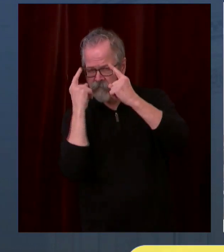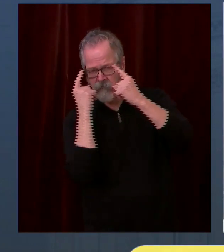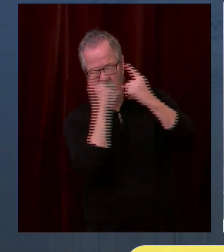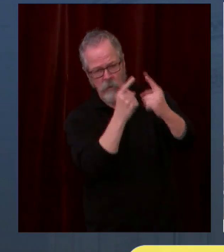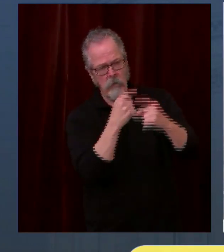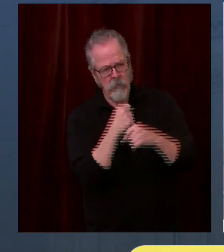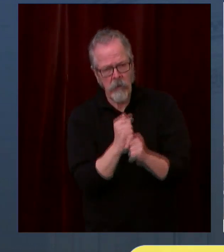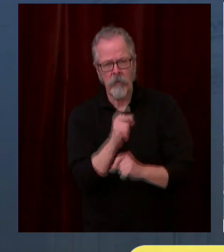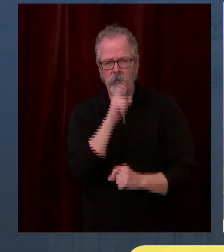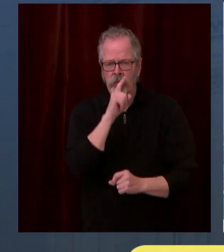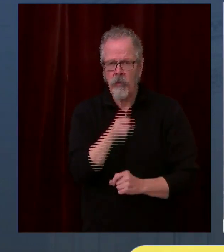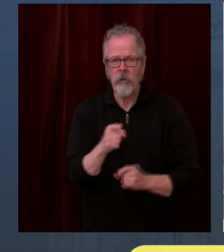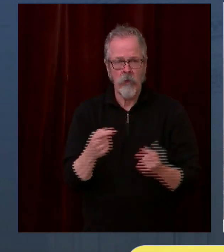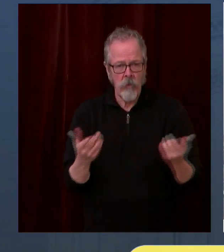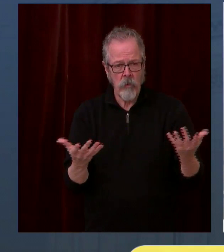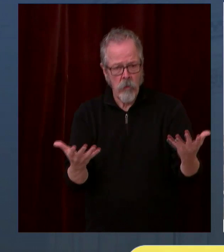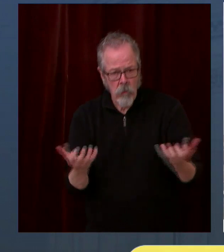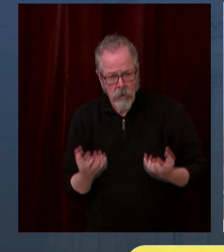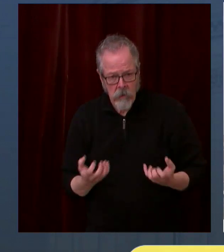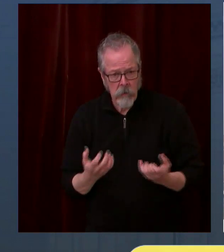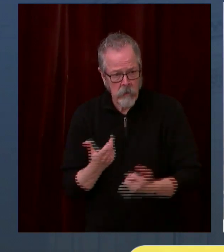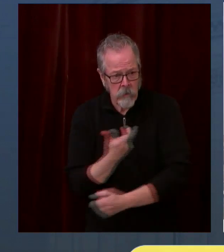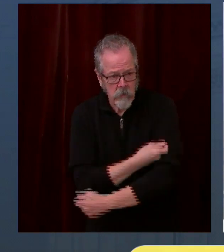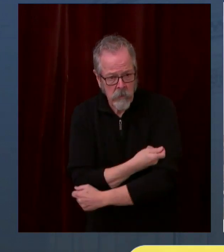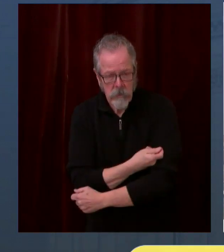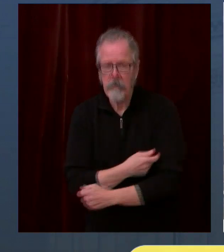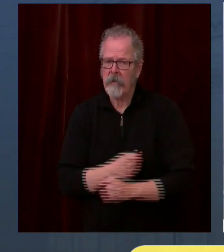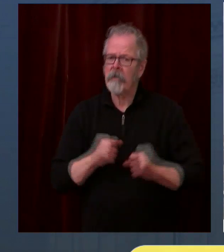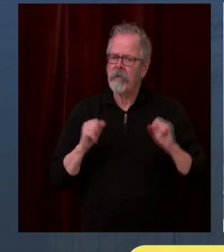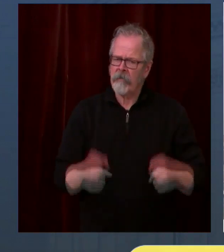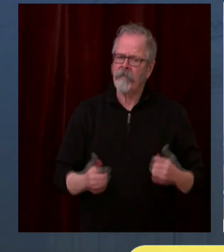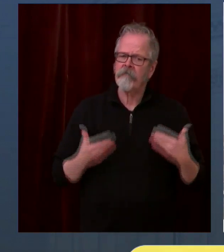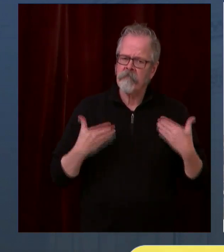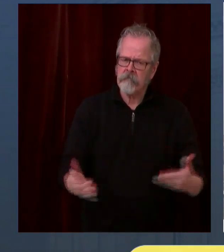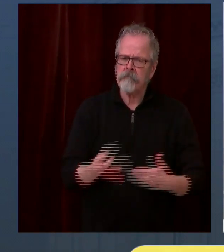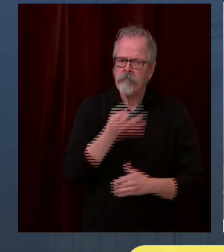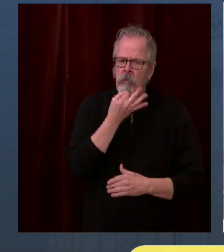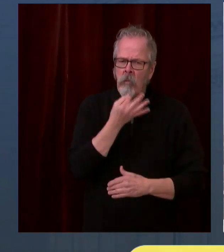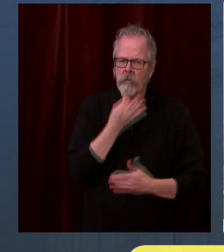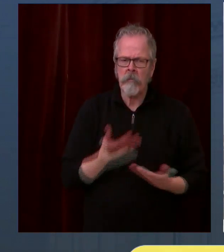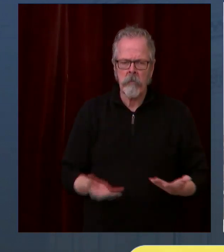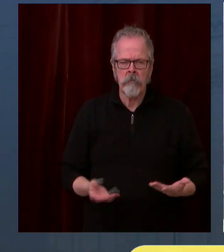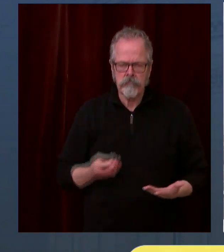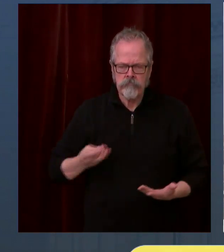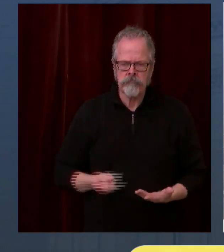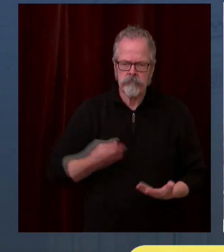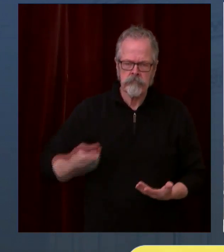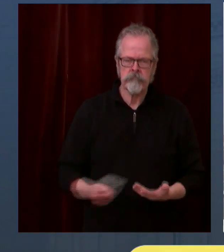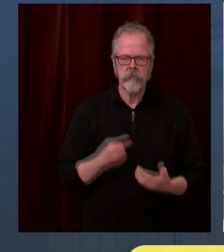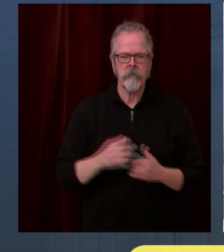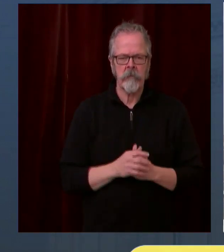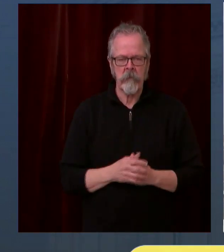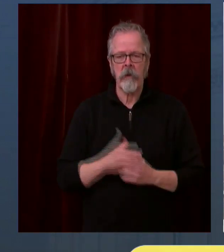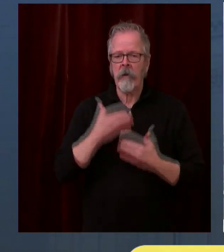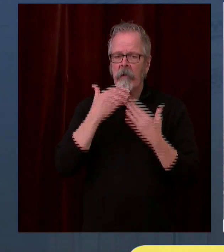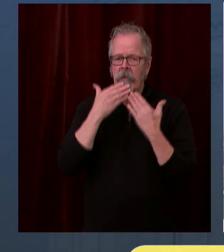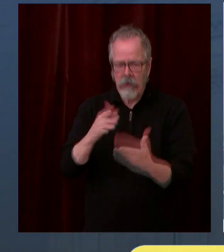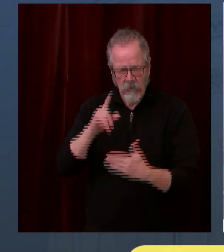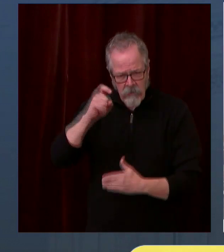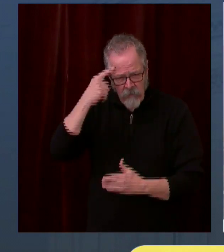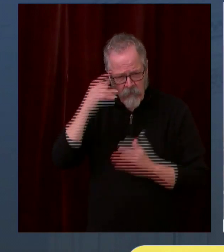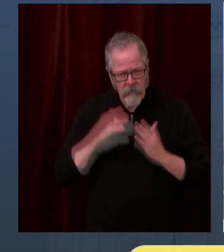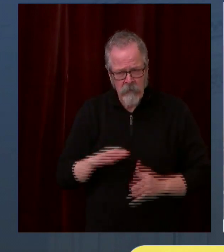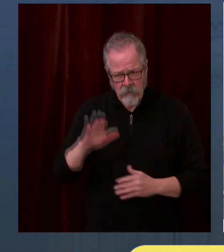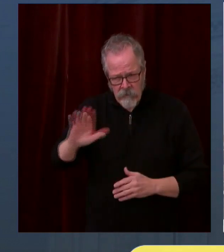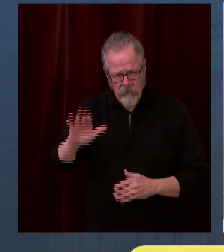very much the governor's effort to put this partnership together. As the governor mentioned, we need a statewide coordinated